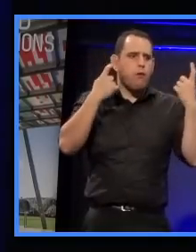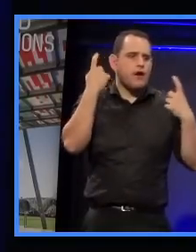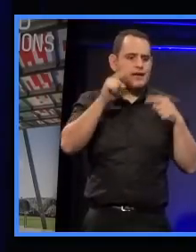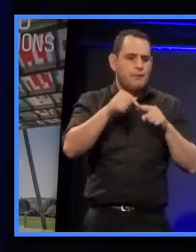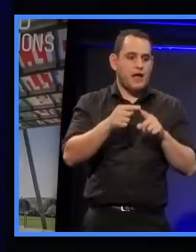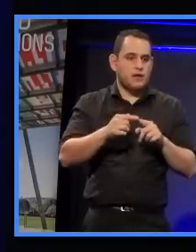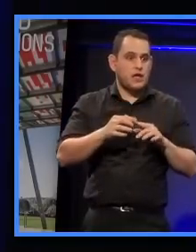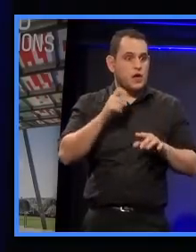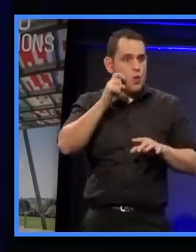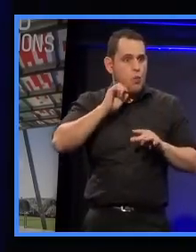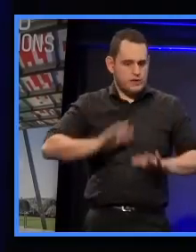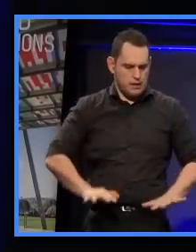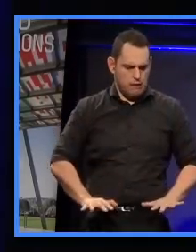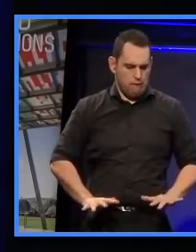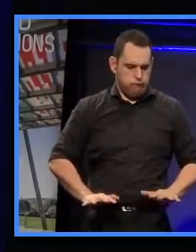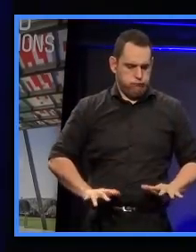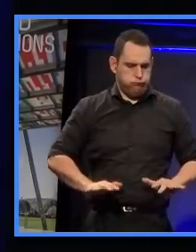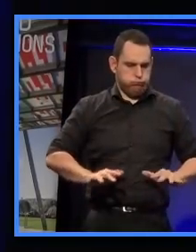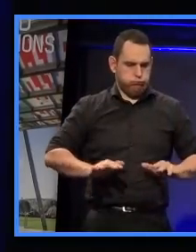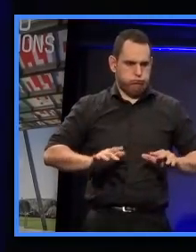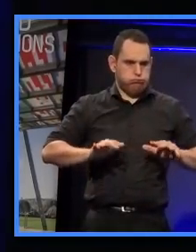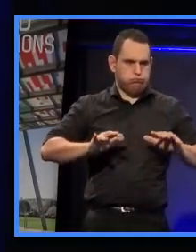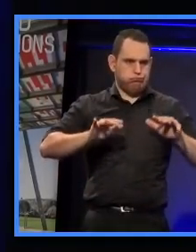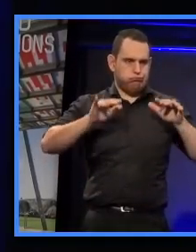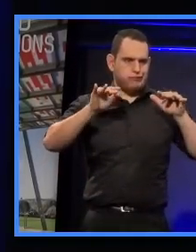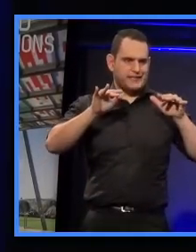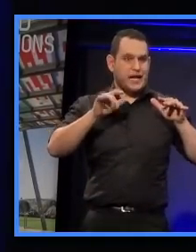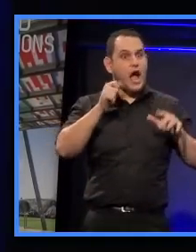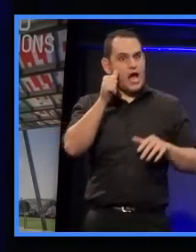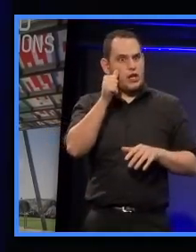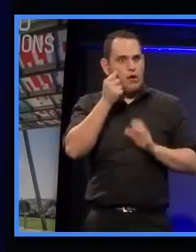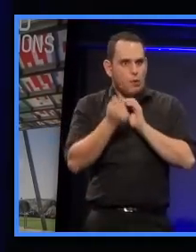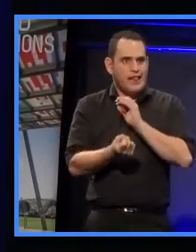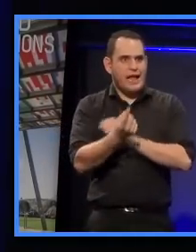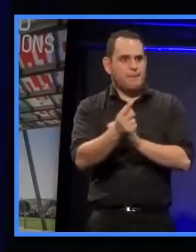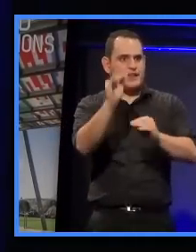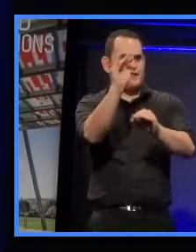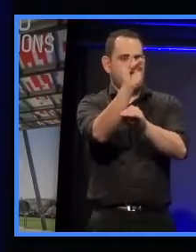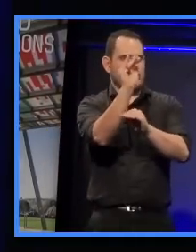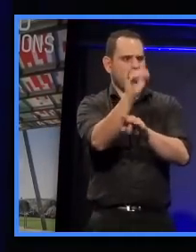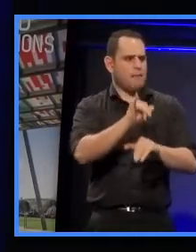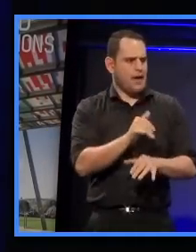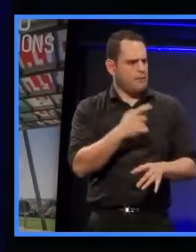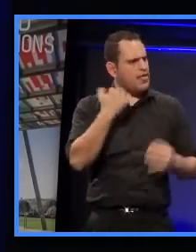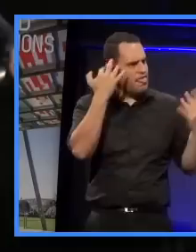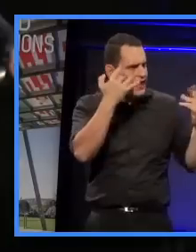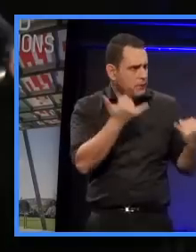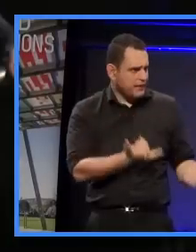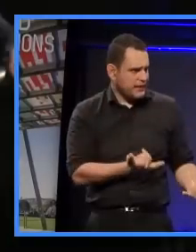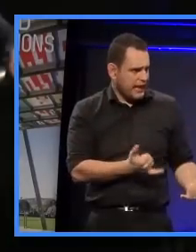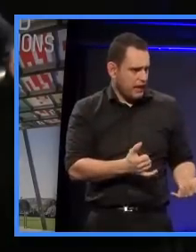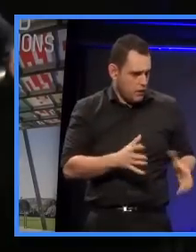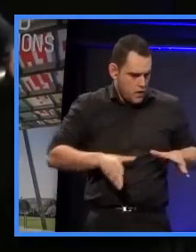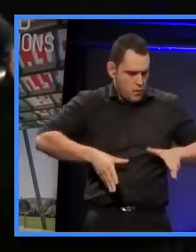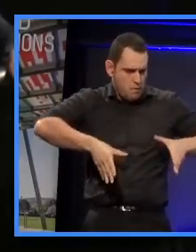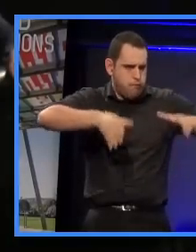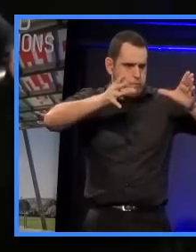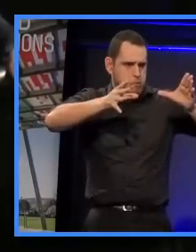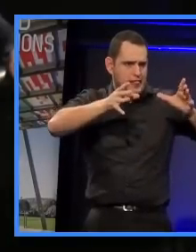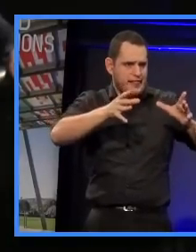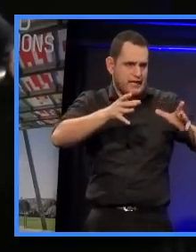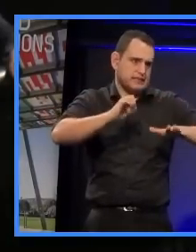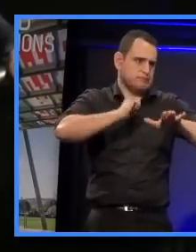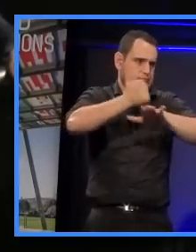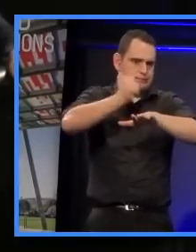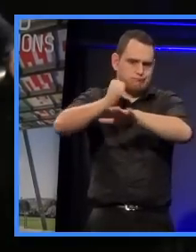somewhere in the future, but I think you should take a lot of consideration into your buildings that you're